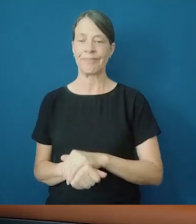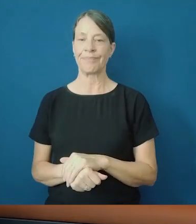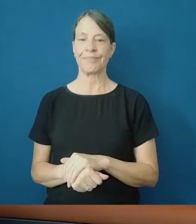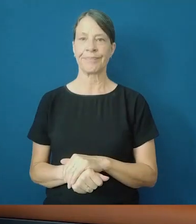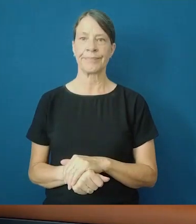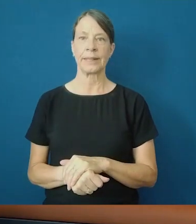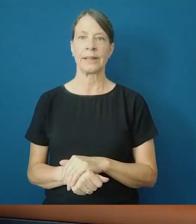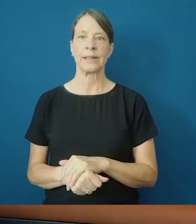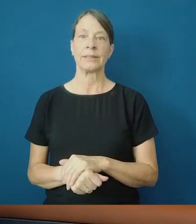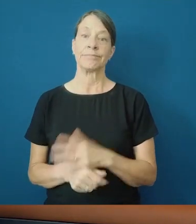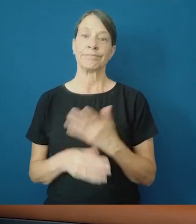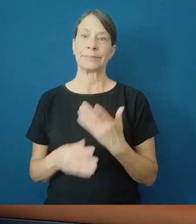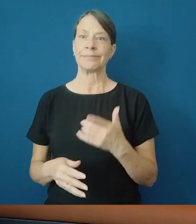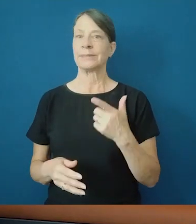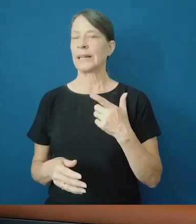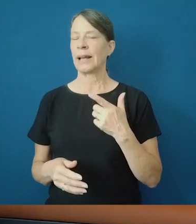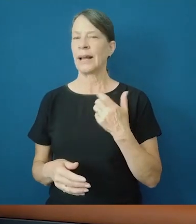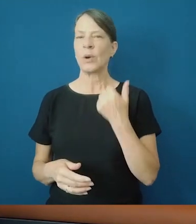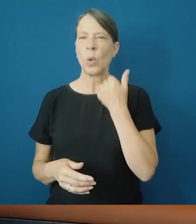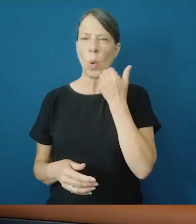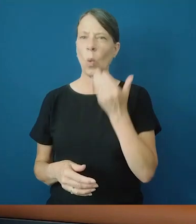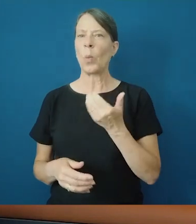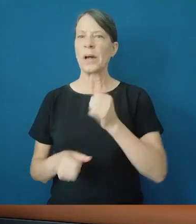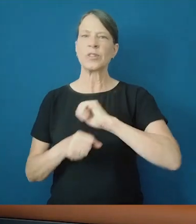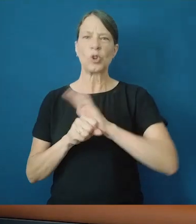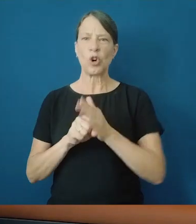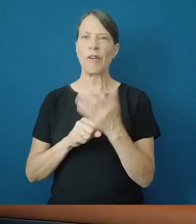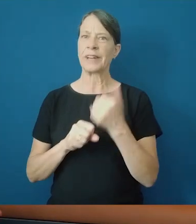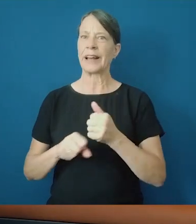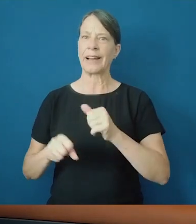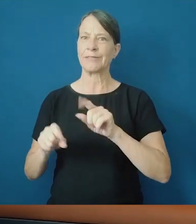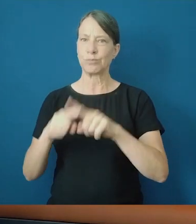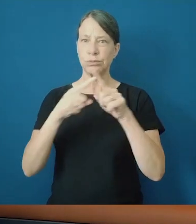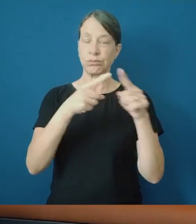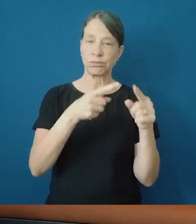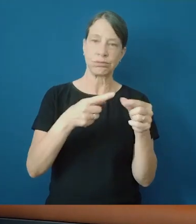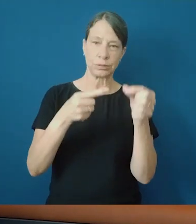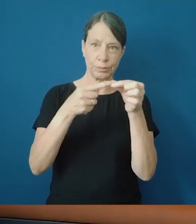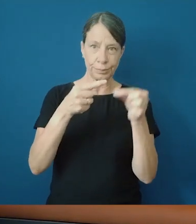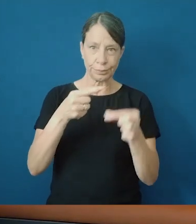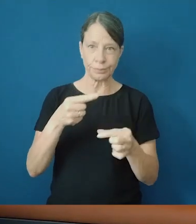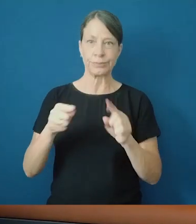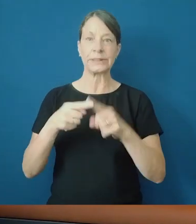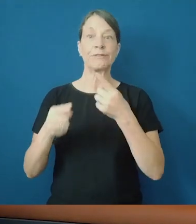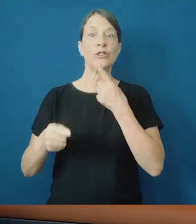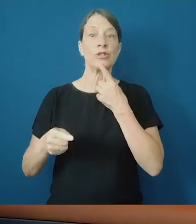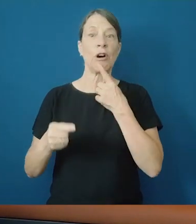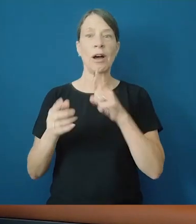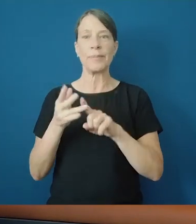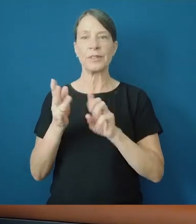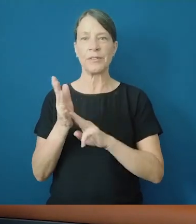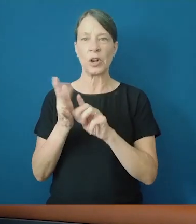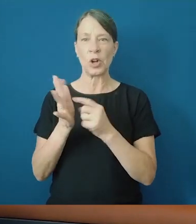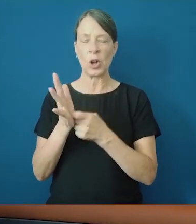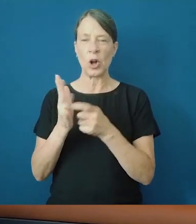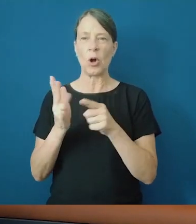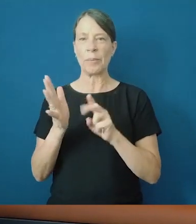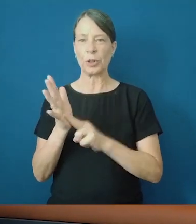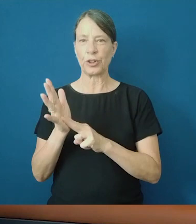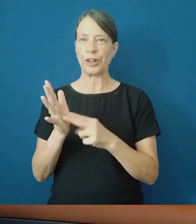always happens, especially since lots of people are getting infected with it, new sub-variants are emerging. So we talk about BA1, BA2, but broadly